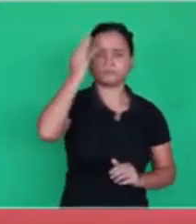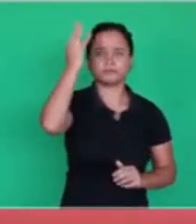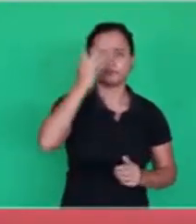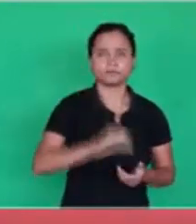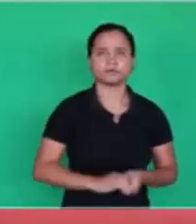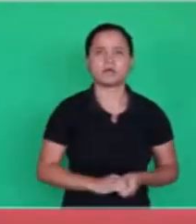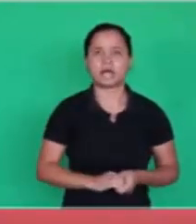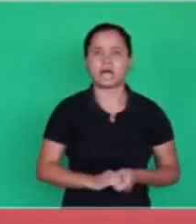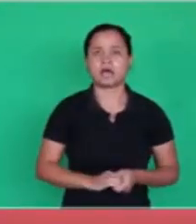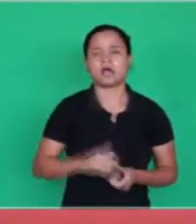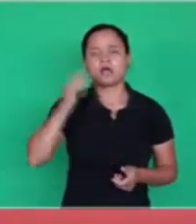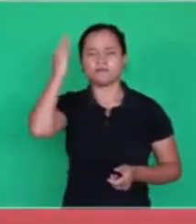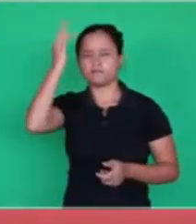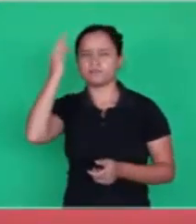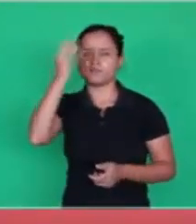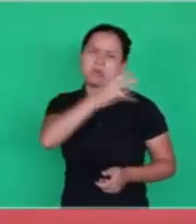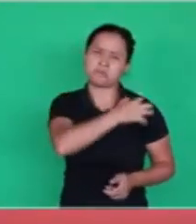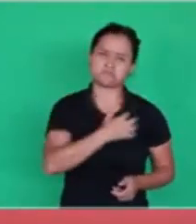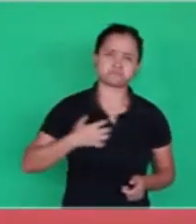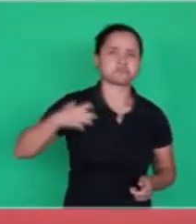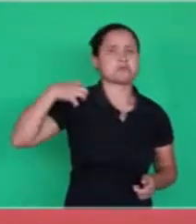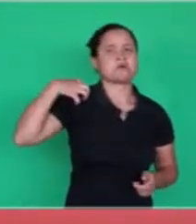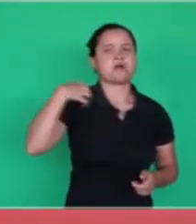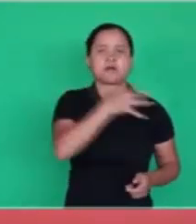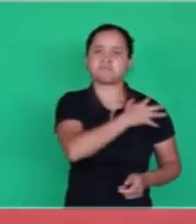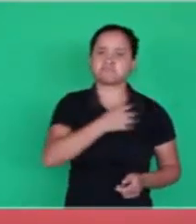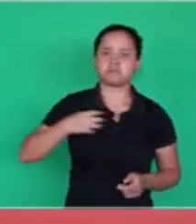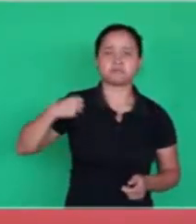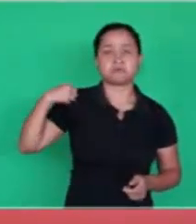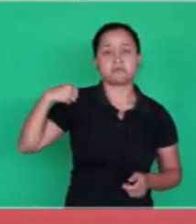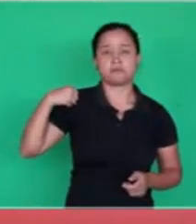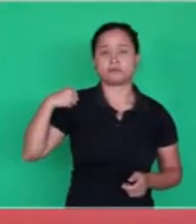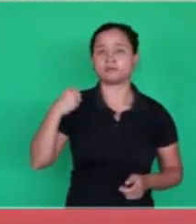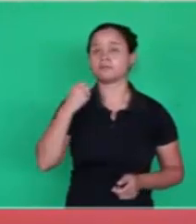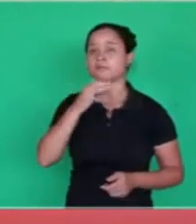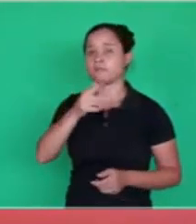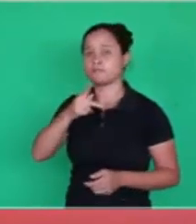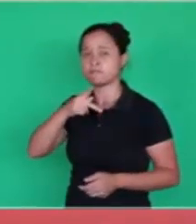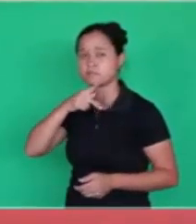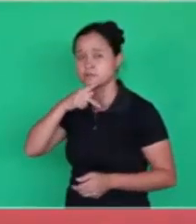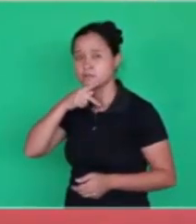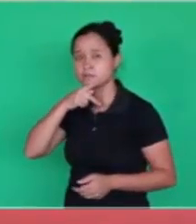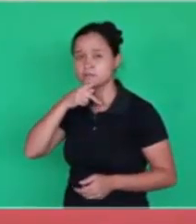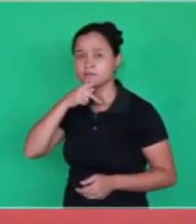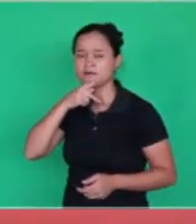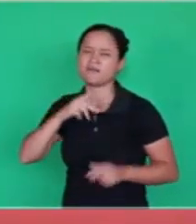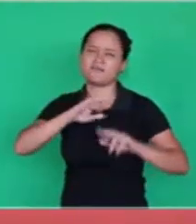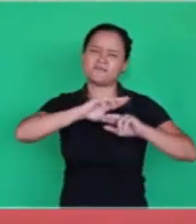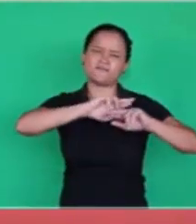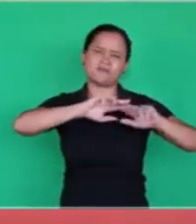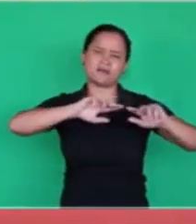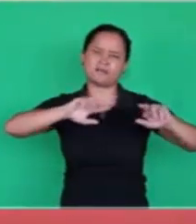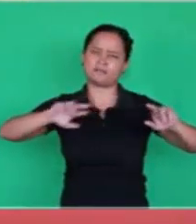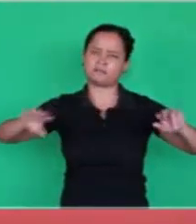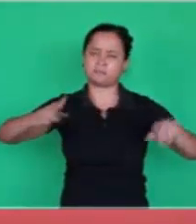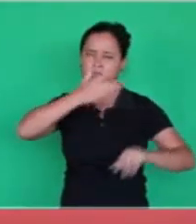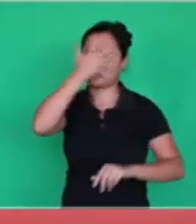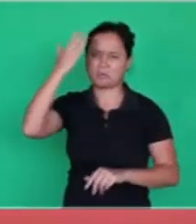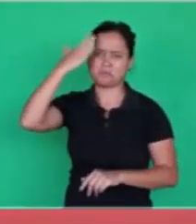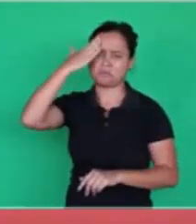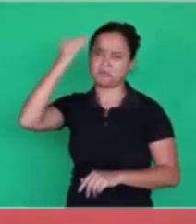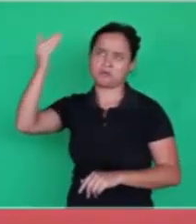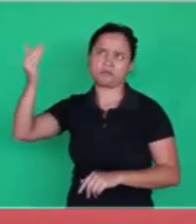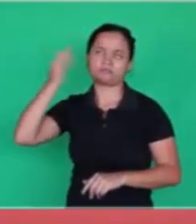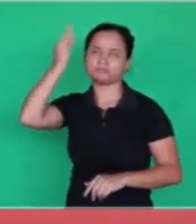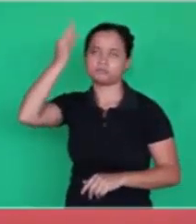because it's not of the Bible and philosophy of Socrates, Plato, Pythagoras. This is